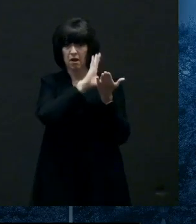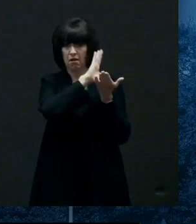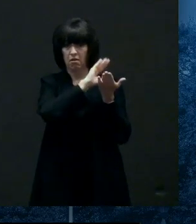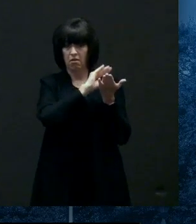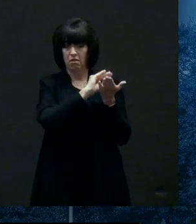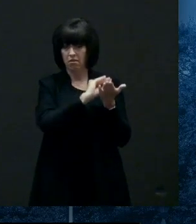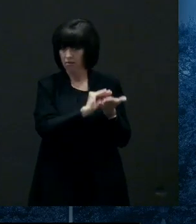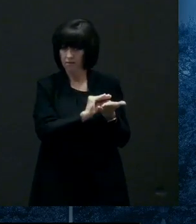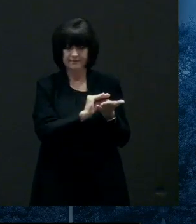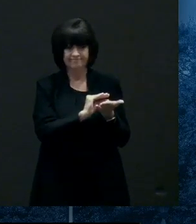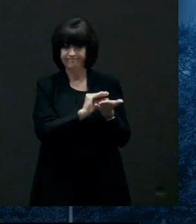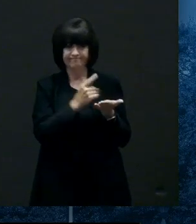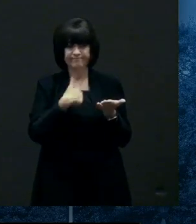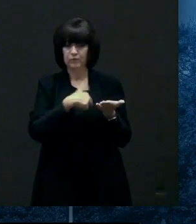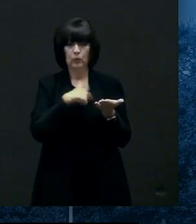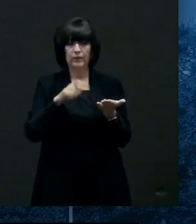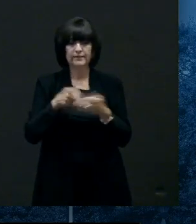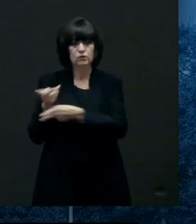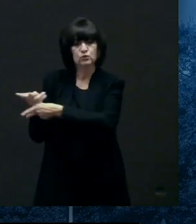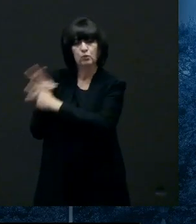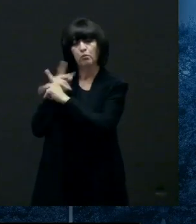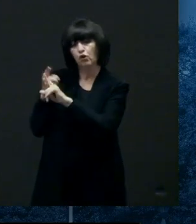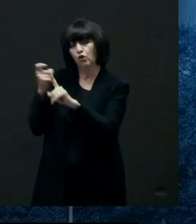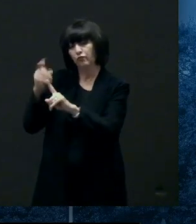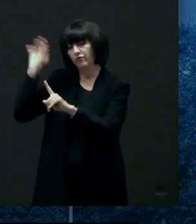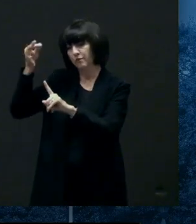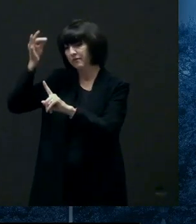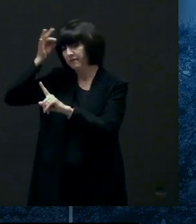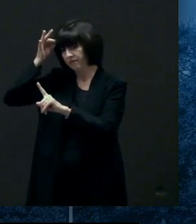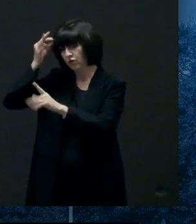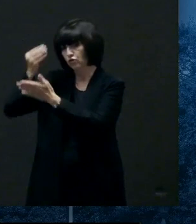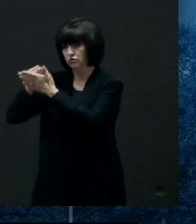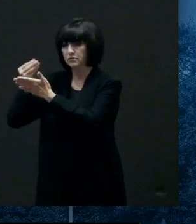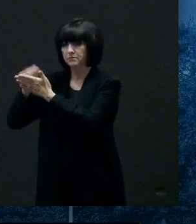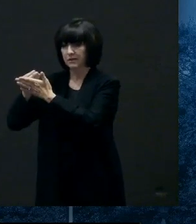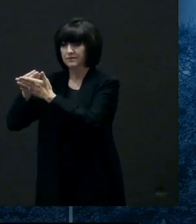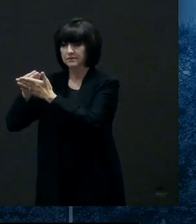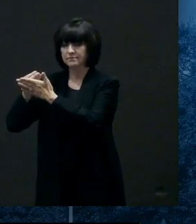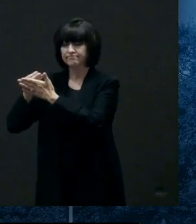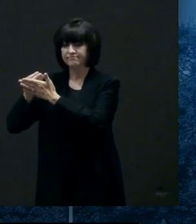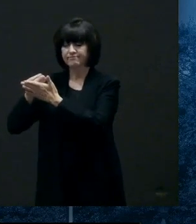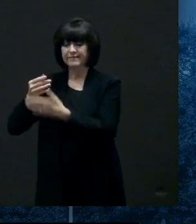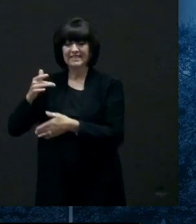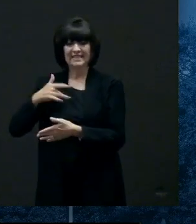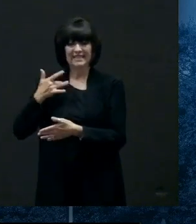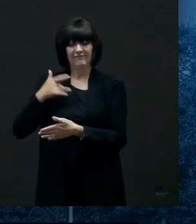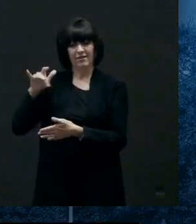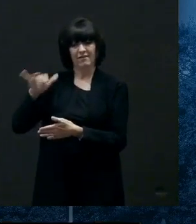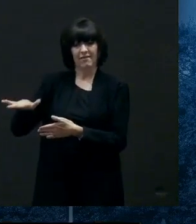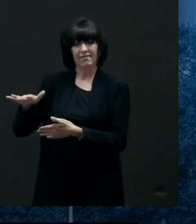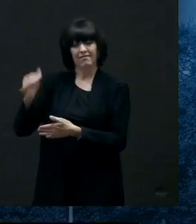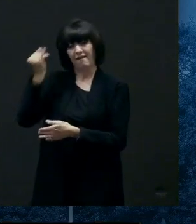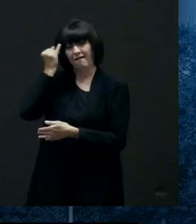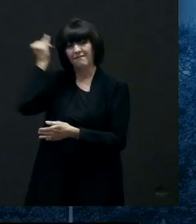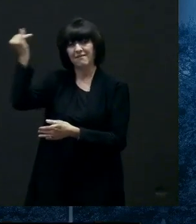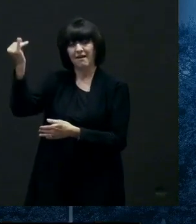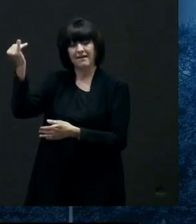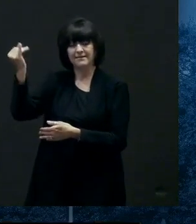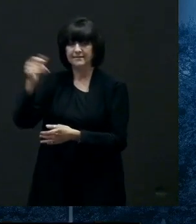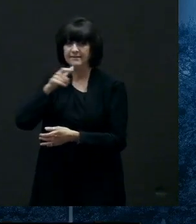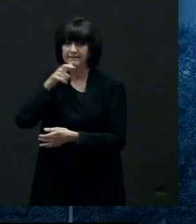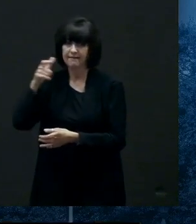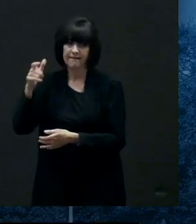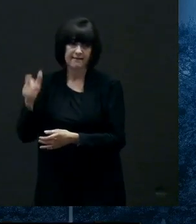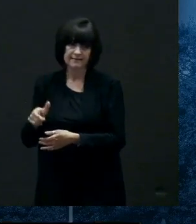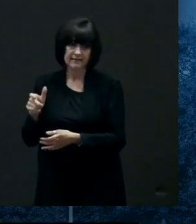benefits that are being paid as we speak uh it's just an unnecessary and complicated way of